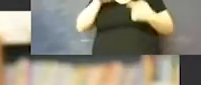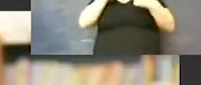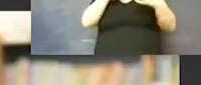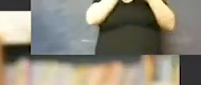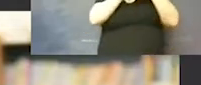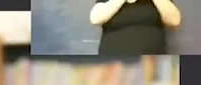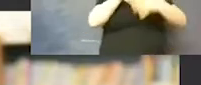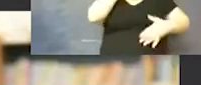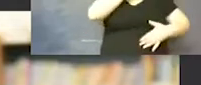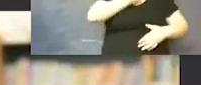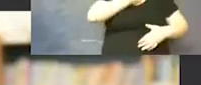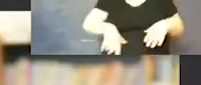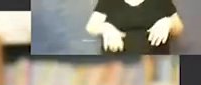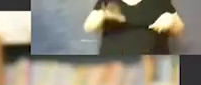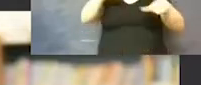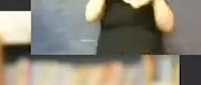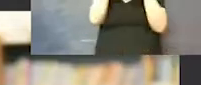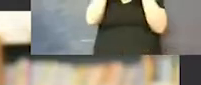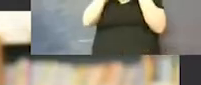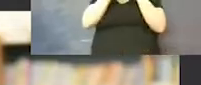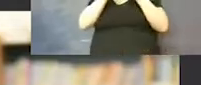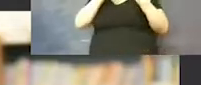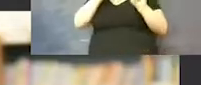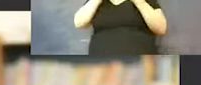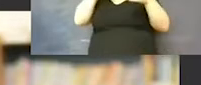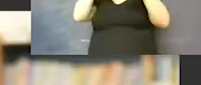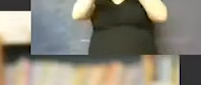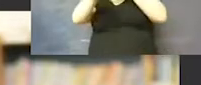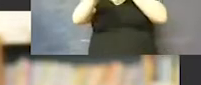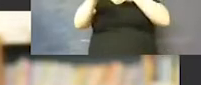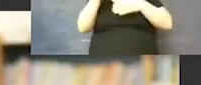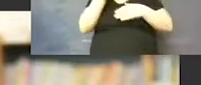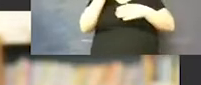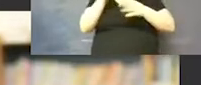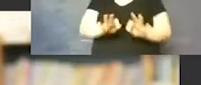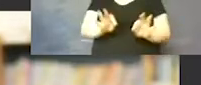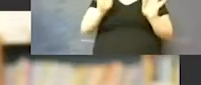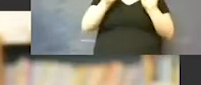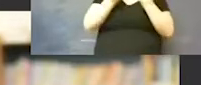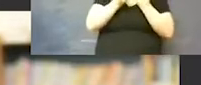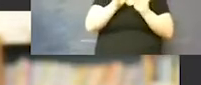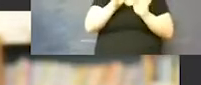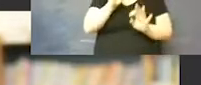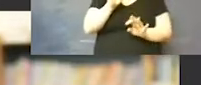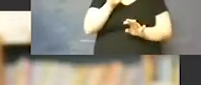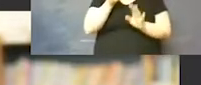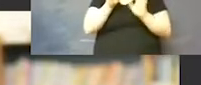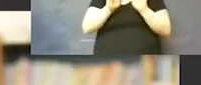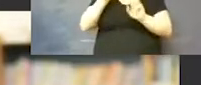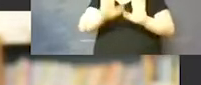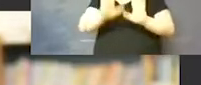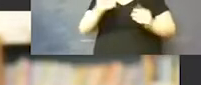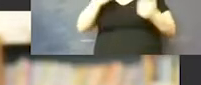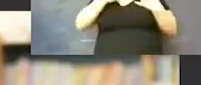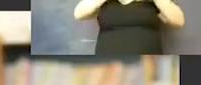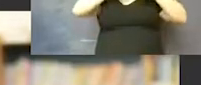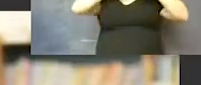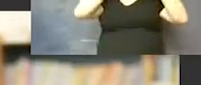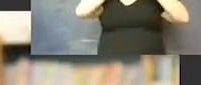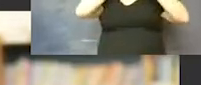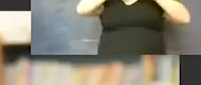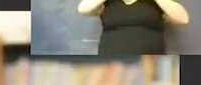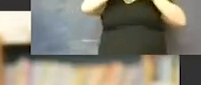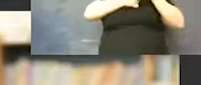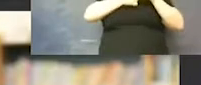people coming into our campuses to only essential visitors. We have mask protocols in place, and the Center